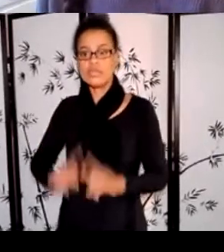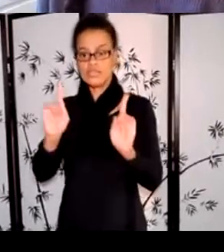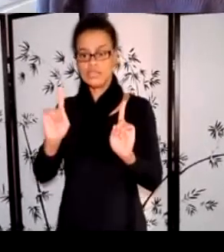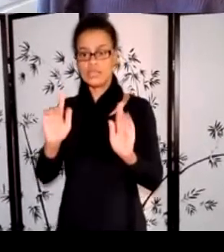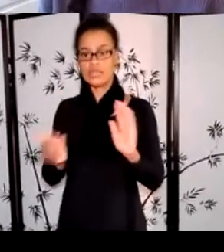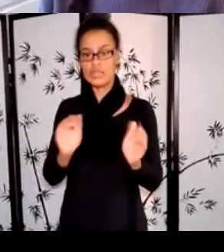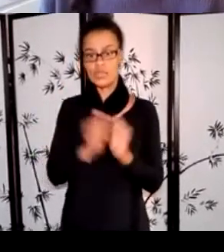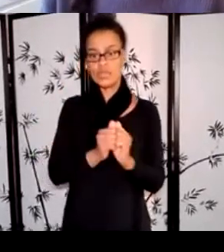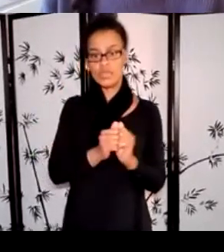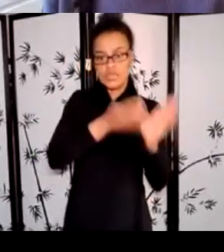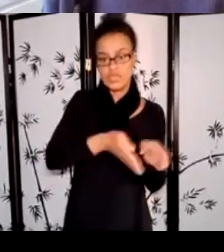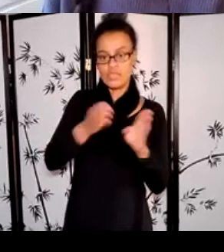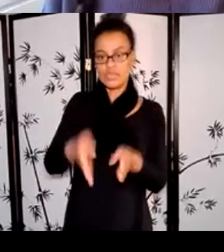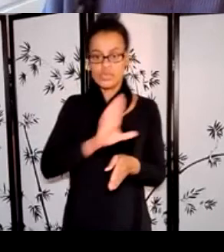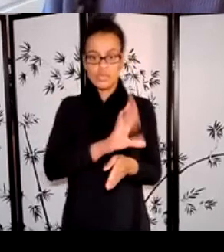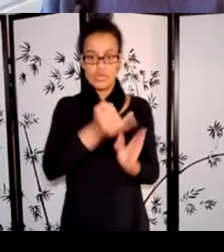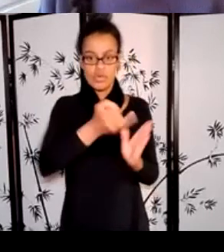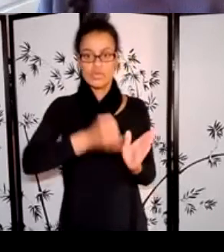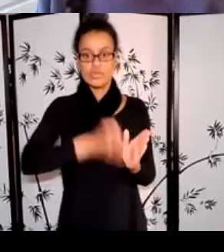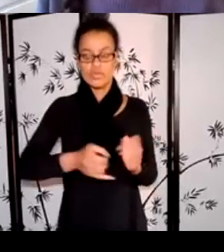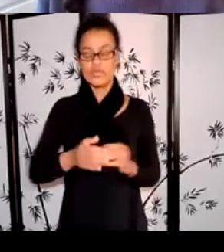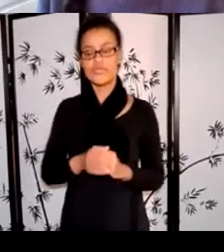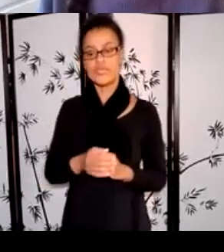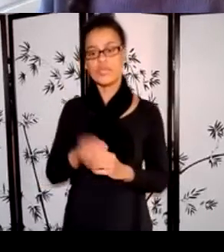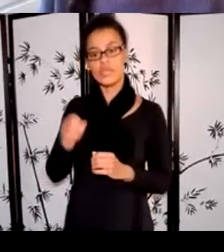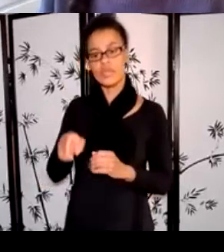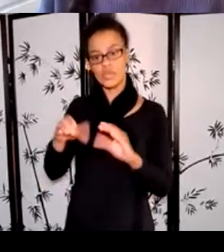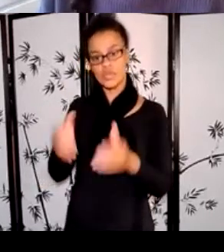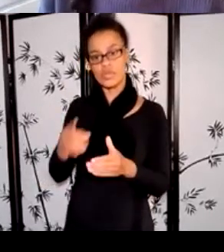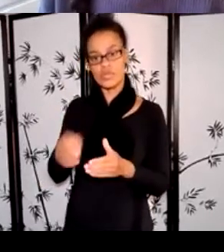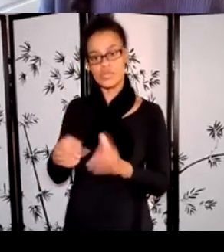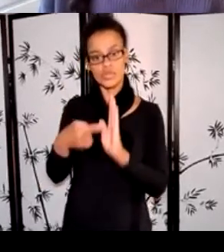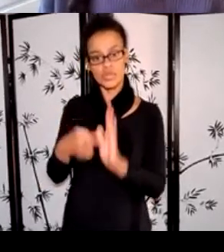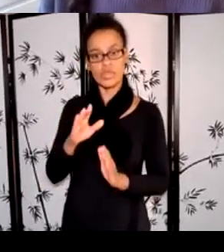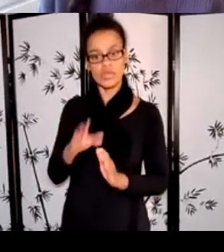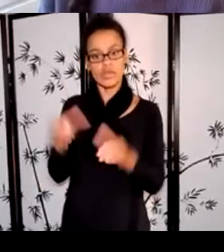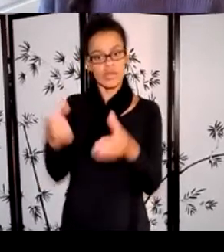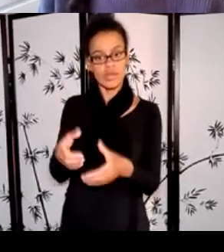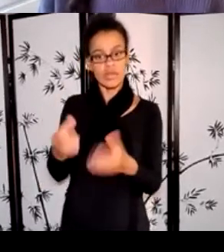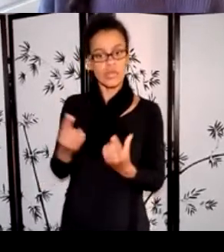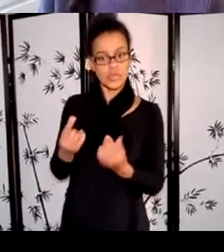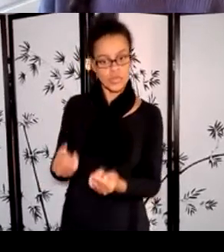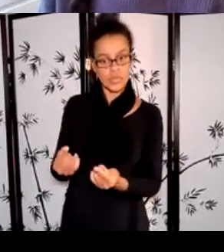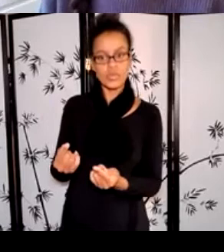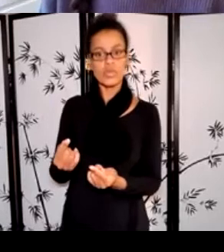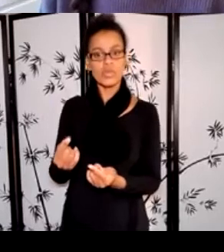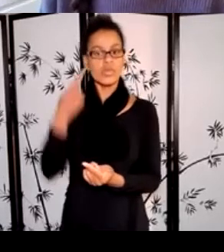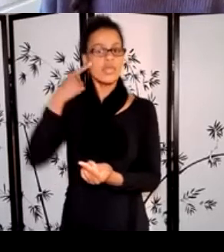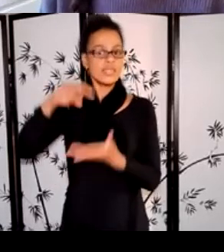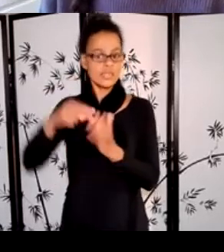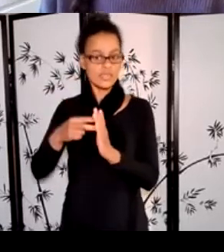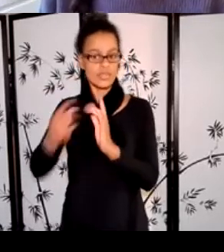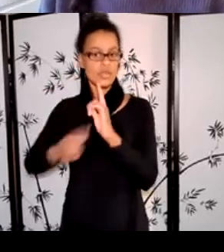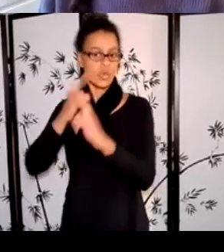their collective practice, vision, intention, goals, and process in order to demonstrate that collective members